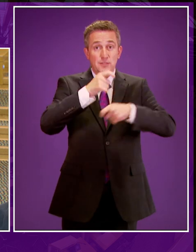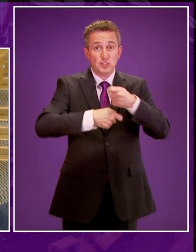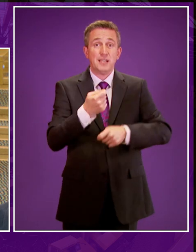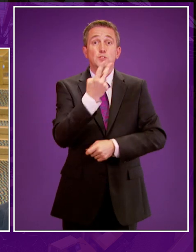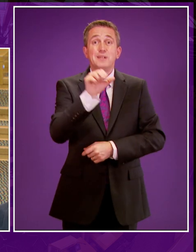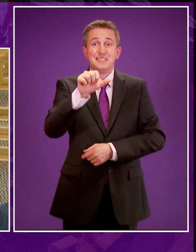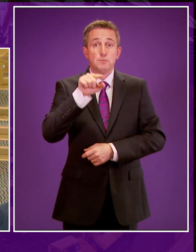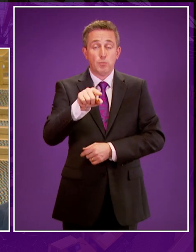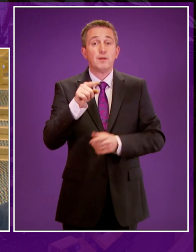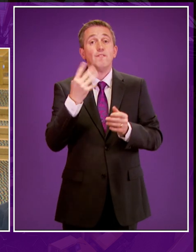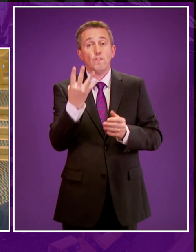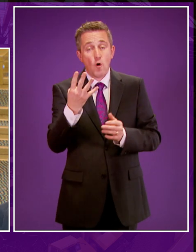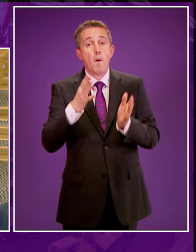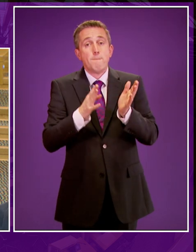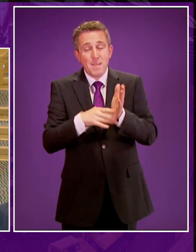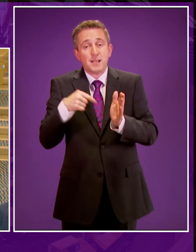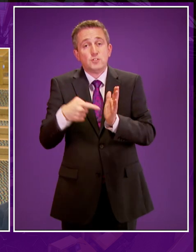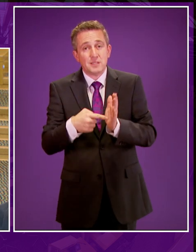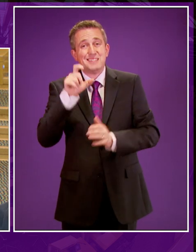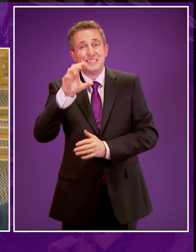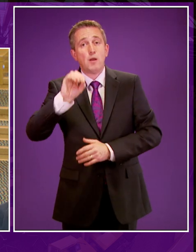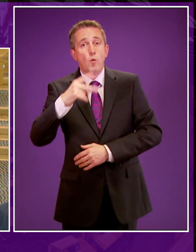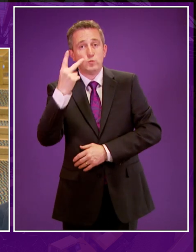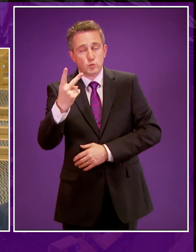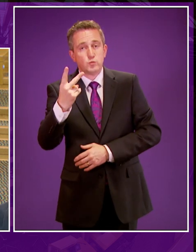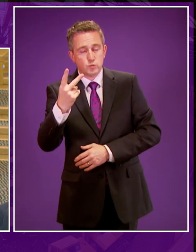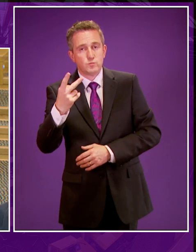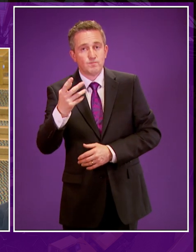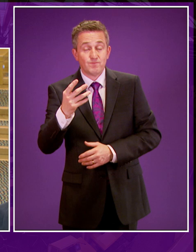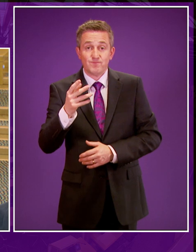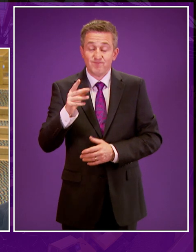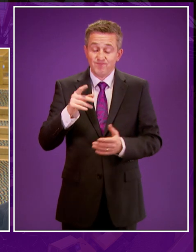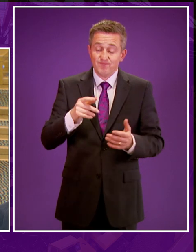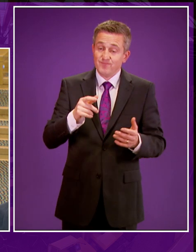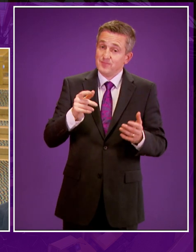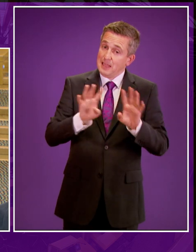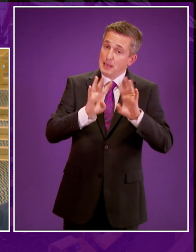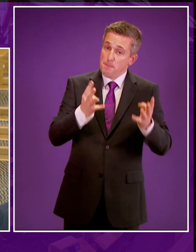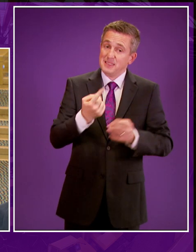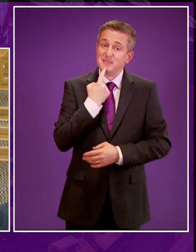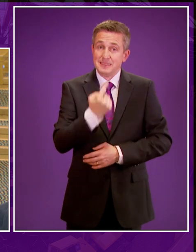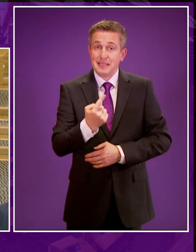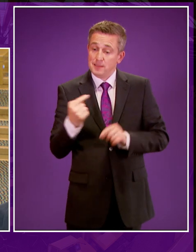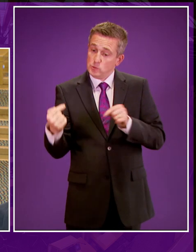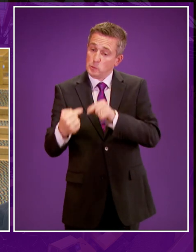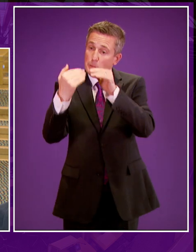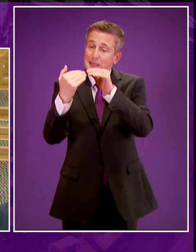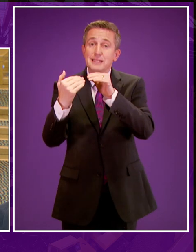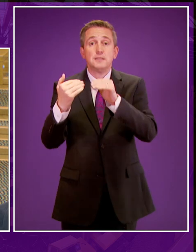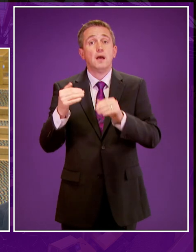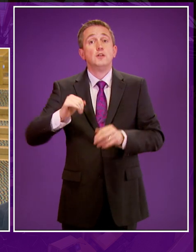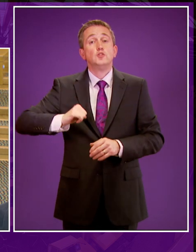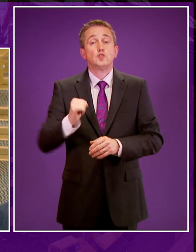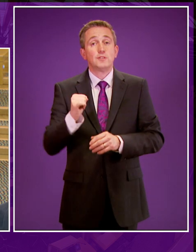26.4 megatons of CO2 equivalent. Indeed, as the Committee states in its report, in order to be compatible with Scotland's climate change